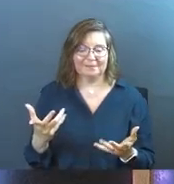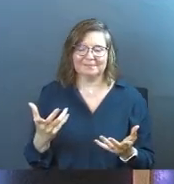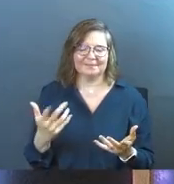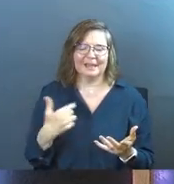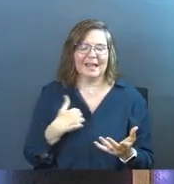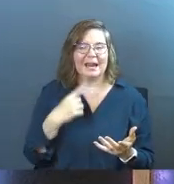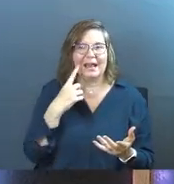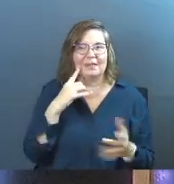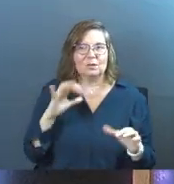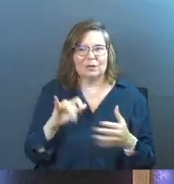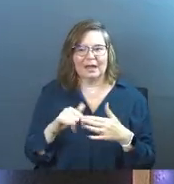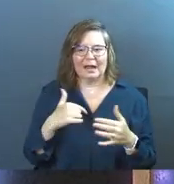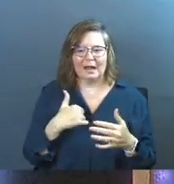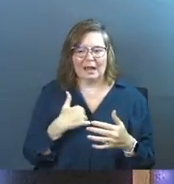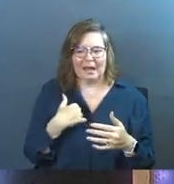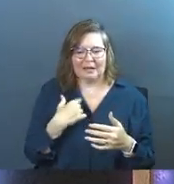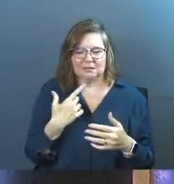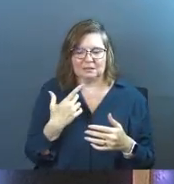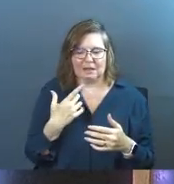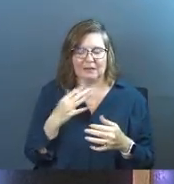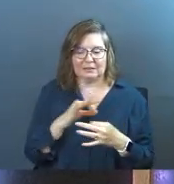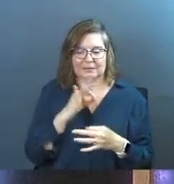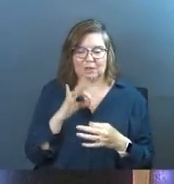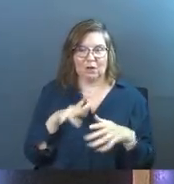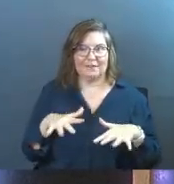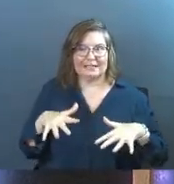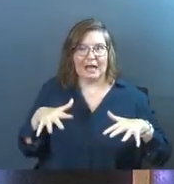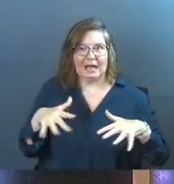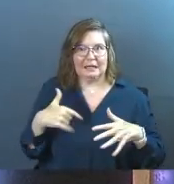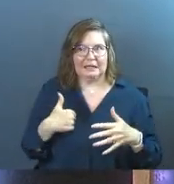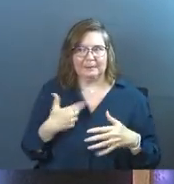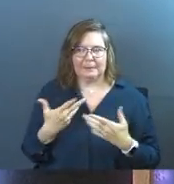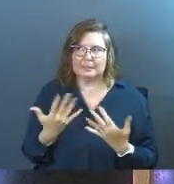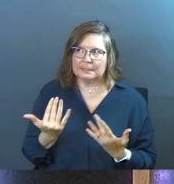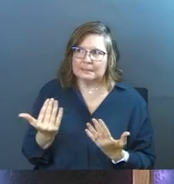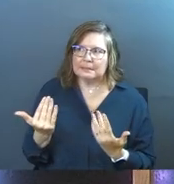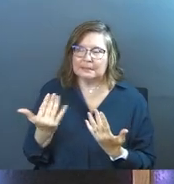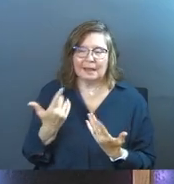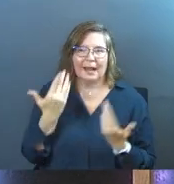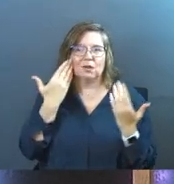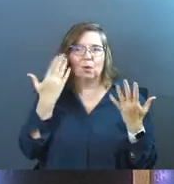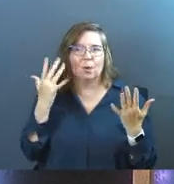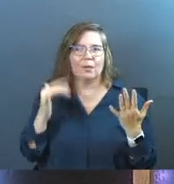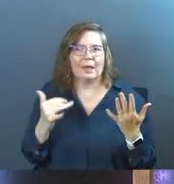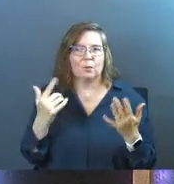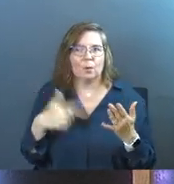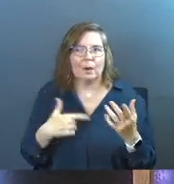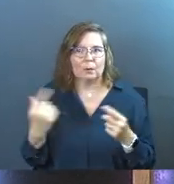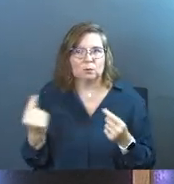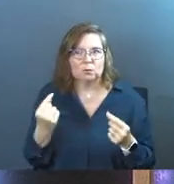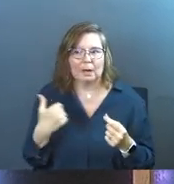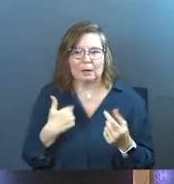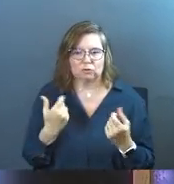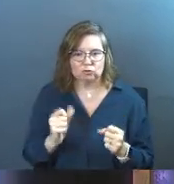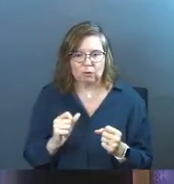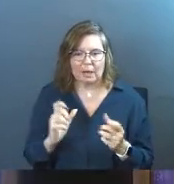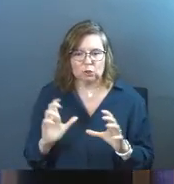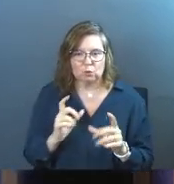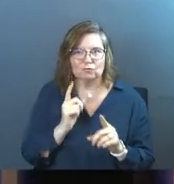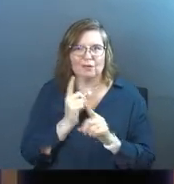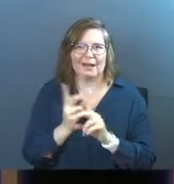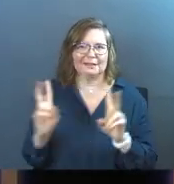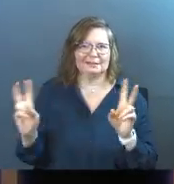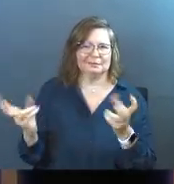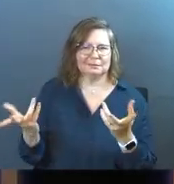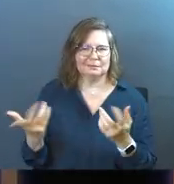And I think I was doing that and I had, I just kind of the spirit of anxiety in me. And, and I didn't know that that was what I was doing. I was just trying to do it